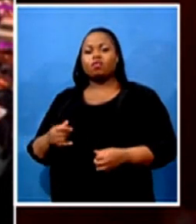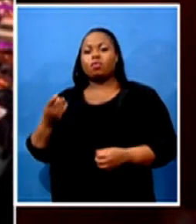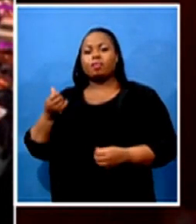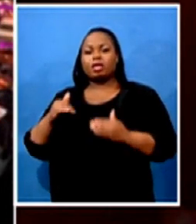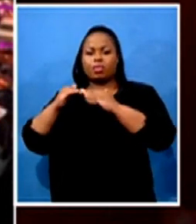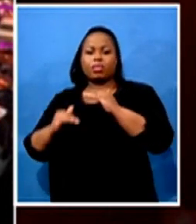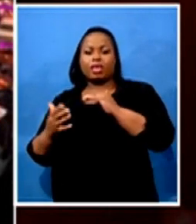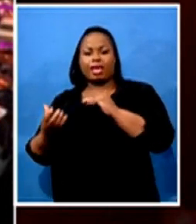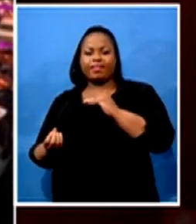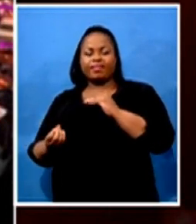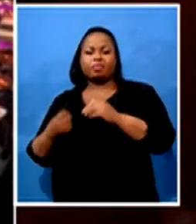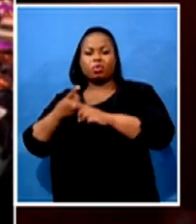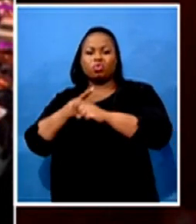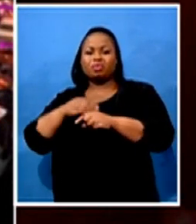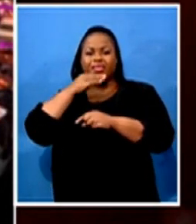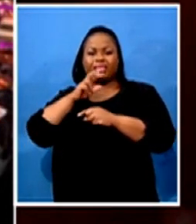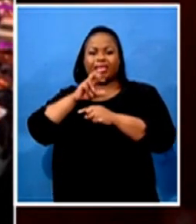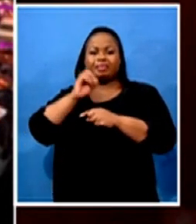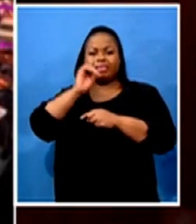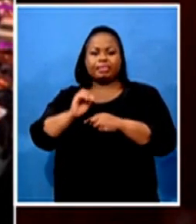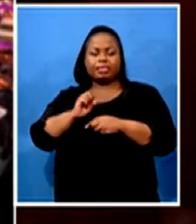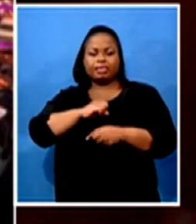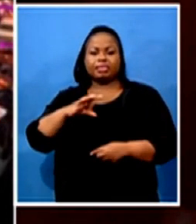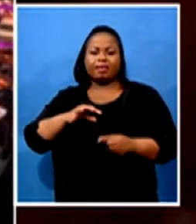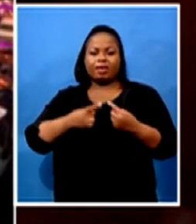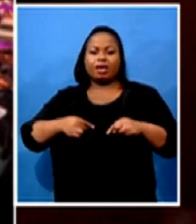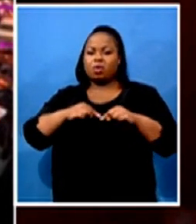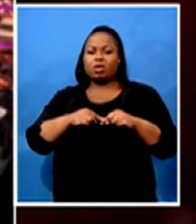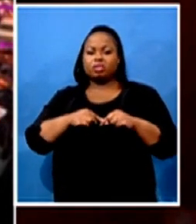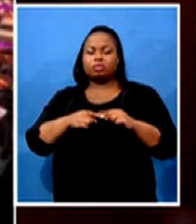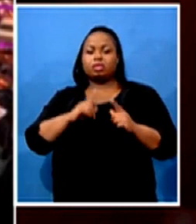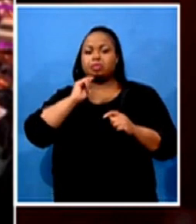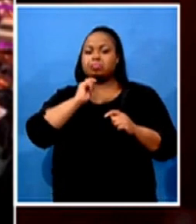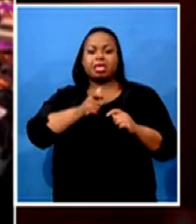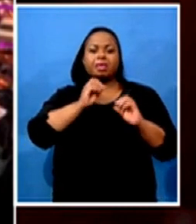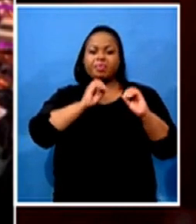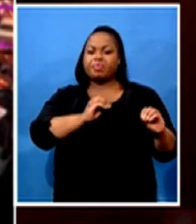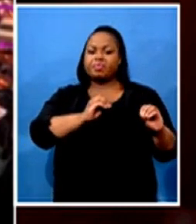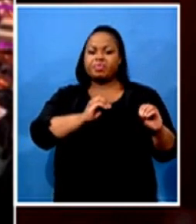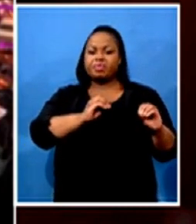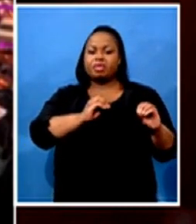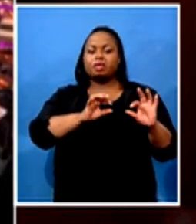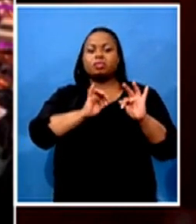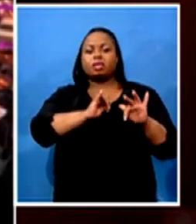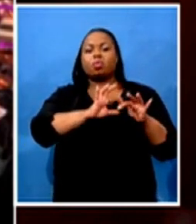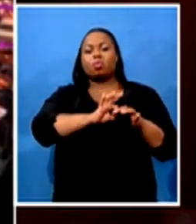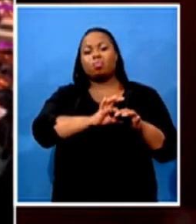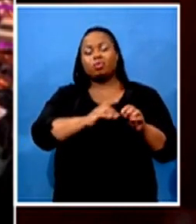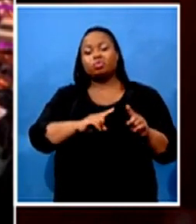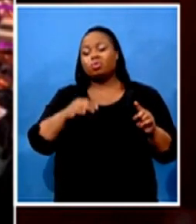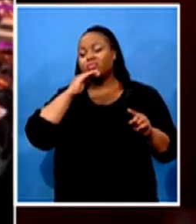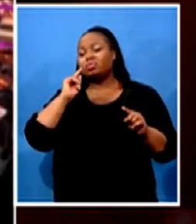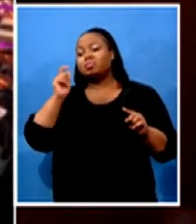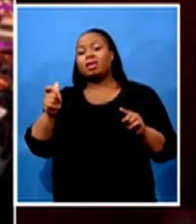of our staff on unpaid layoffs. So you're looking at an industry that employs close on 800,000 people directly.